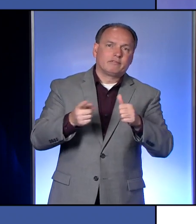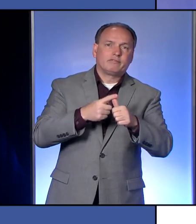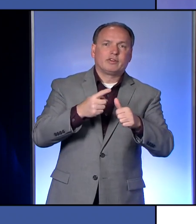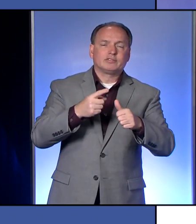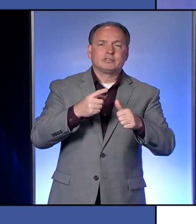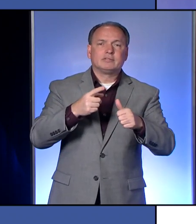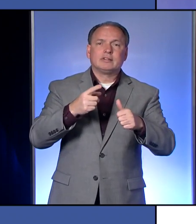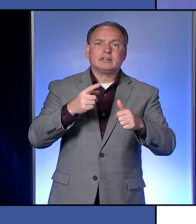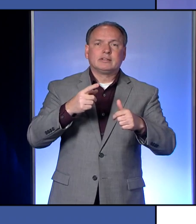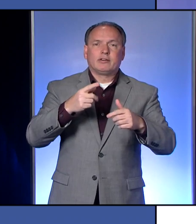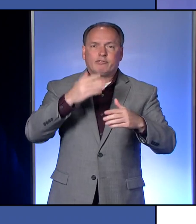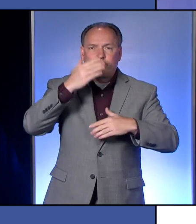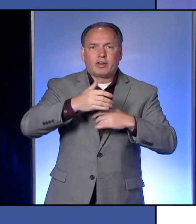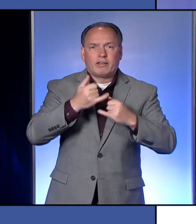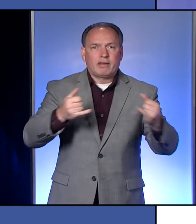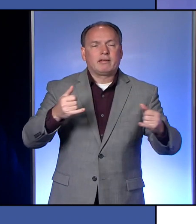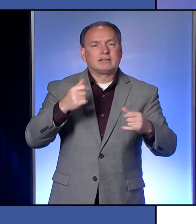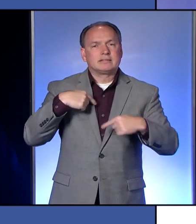Char?